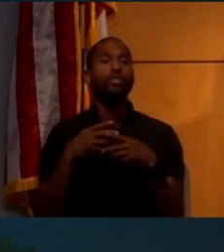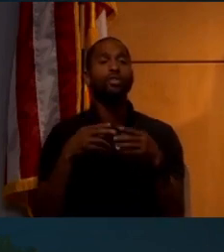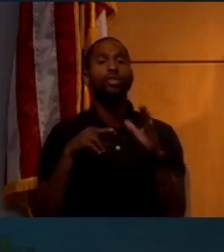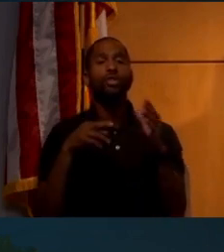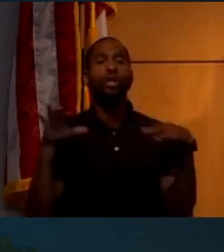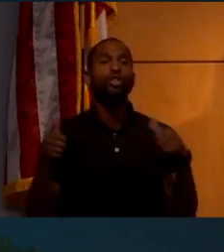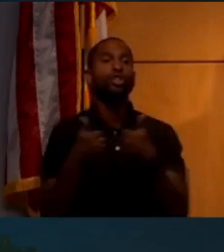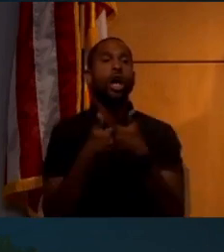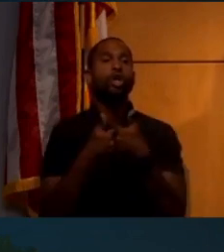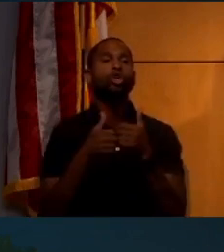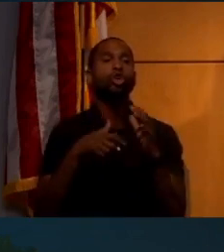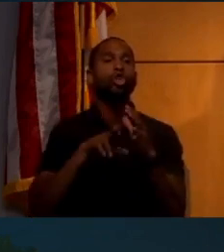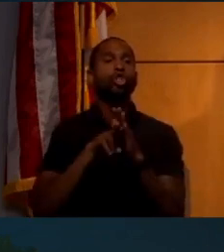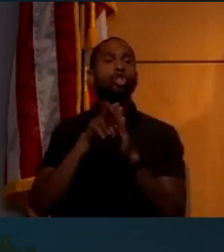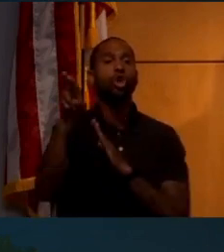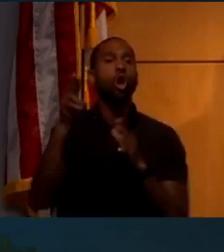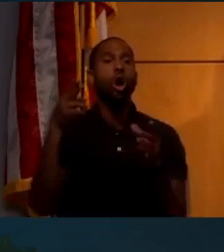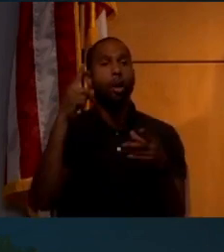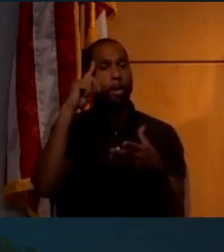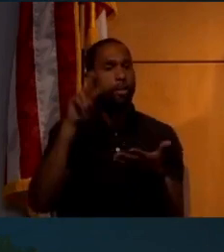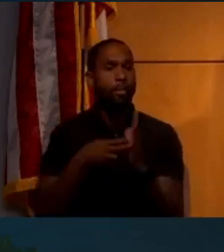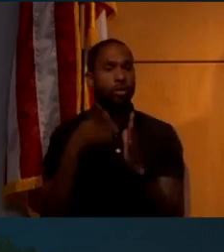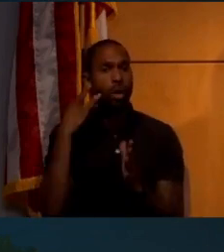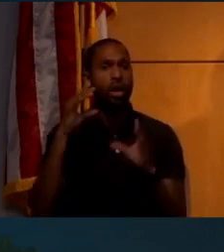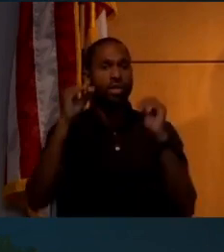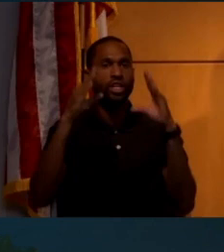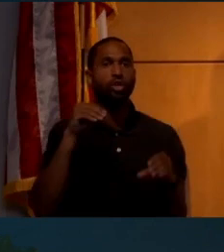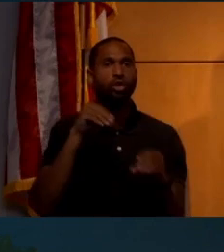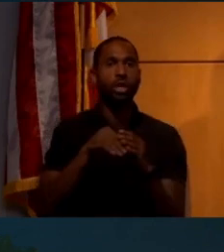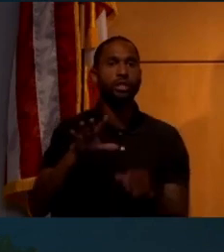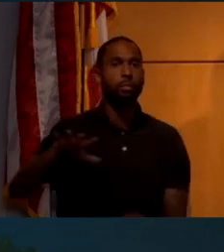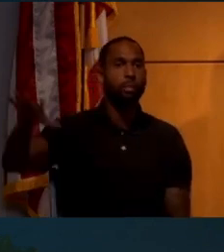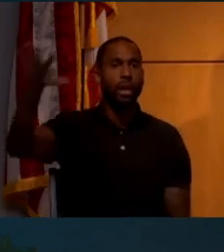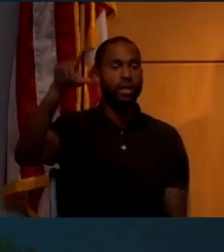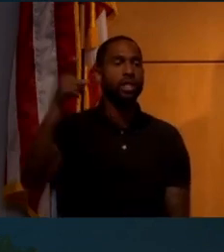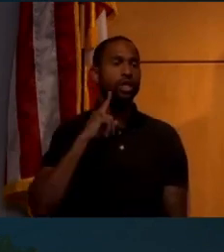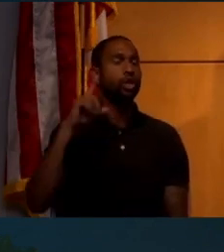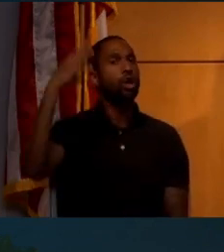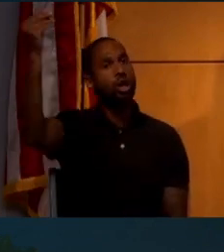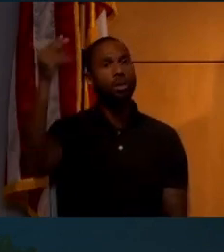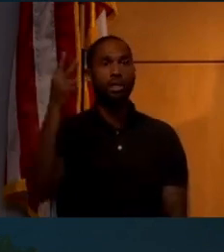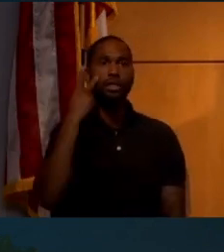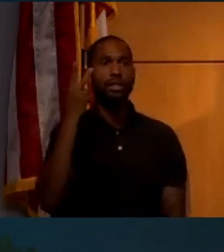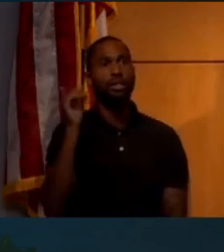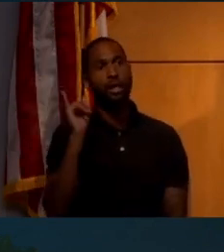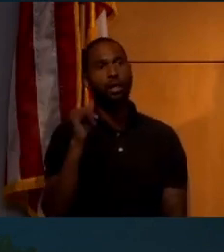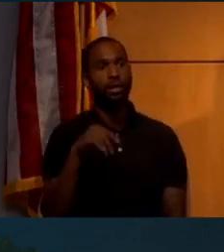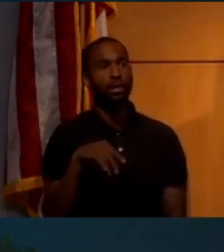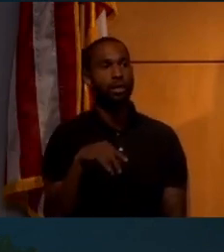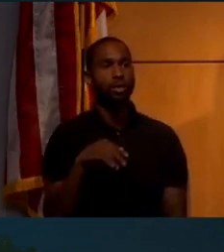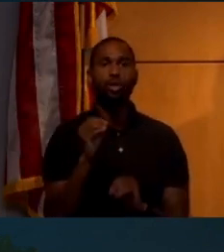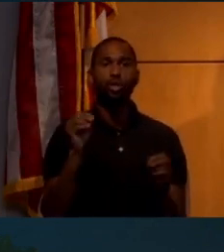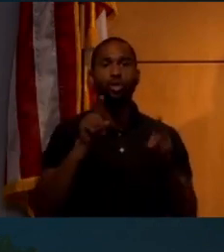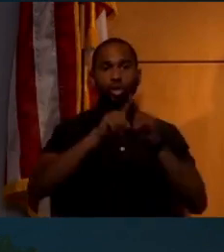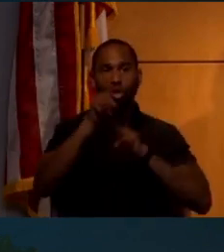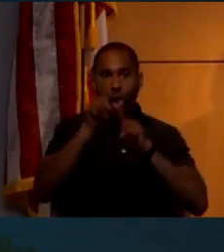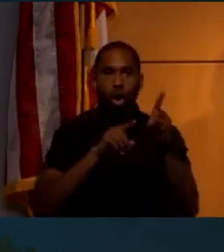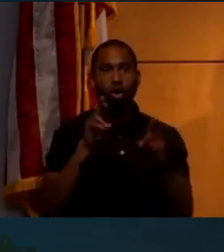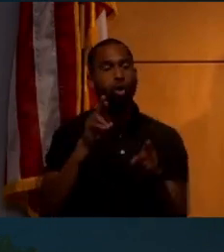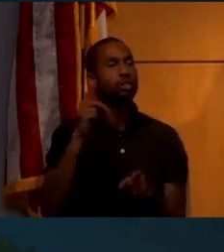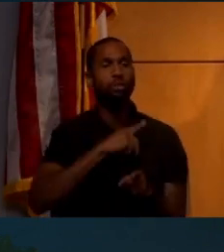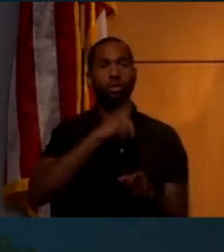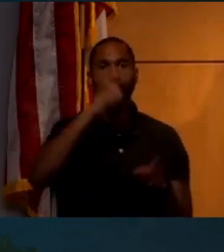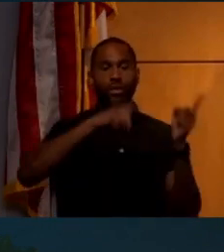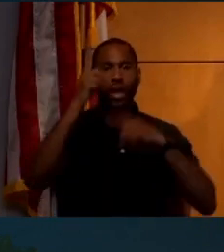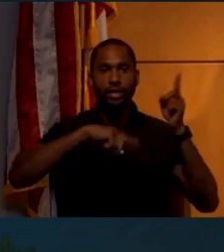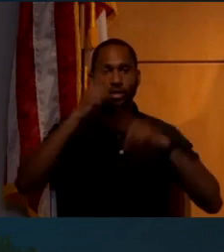purpose because of the teacher in space. She would have gone up and seen that there were no stars and it was all